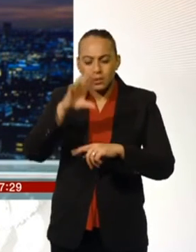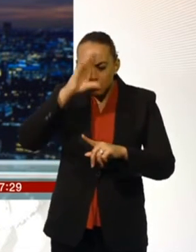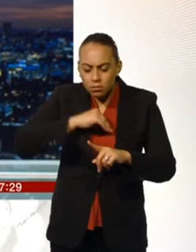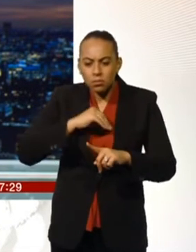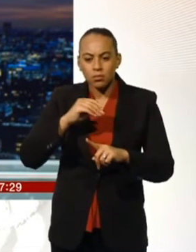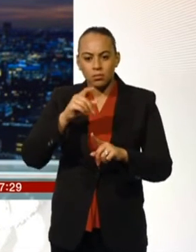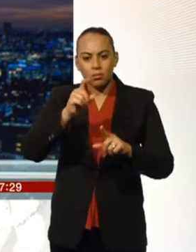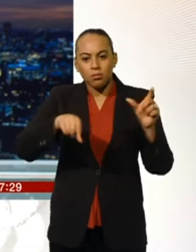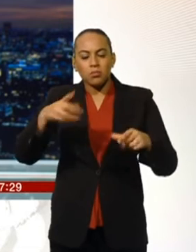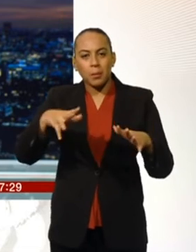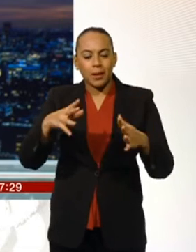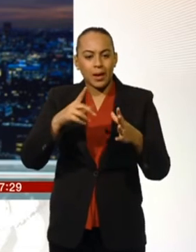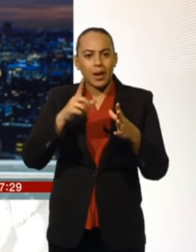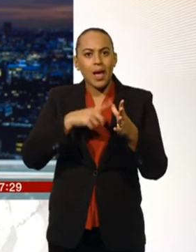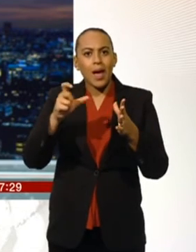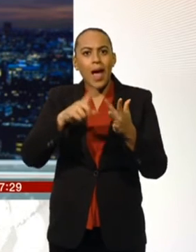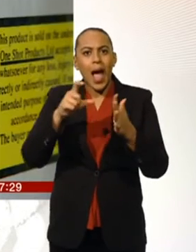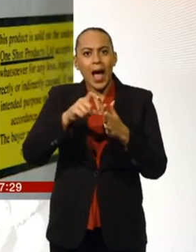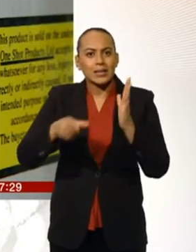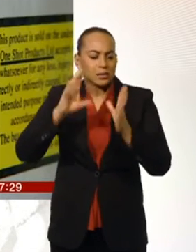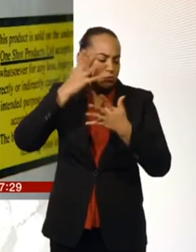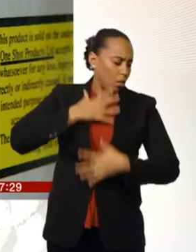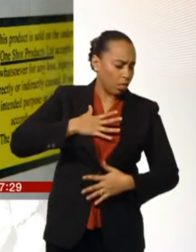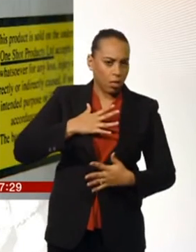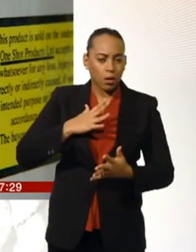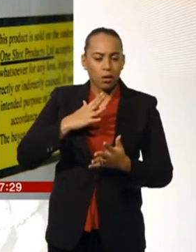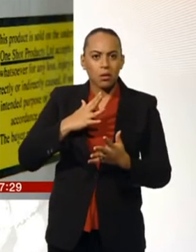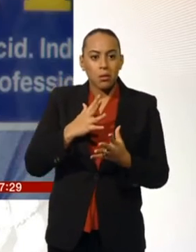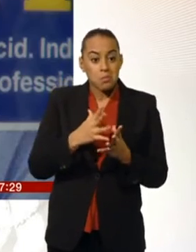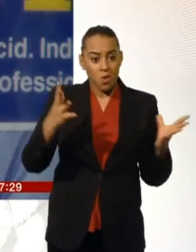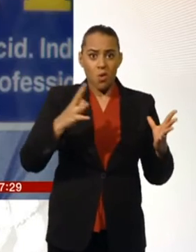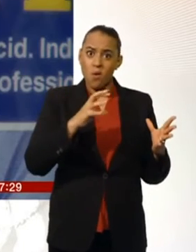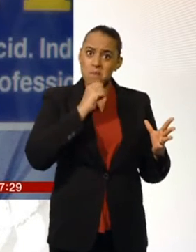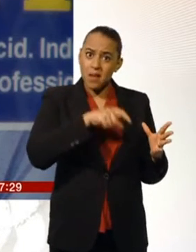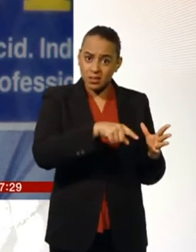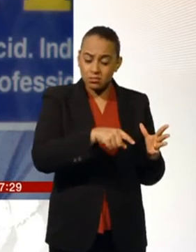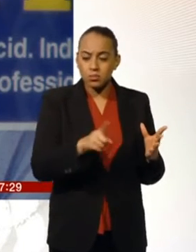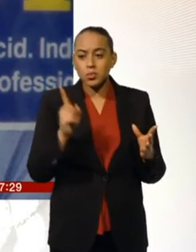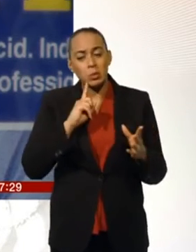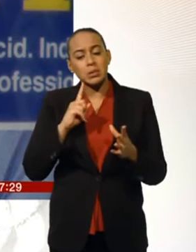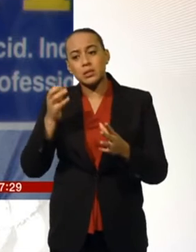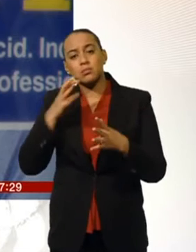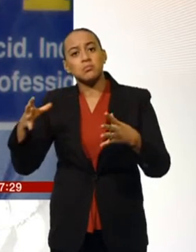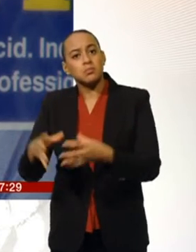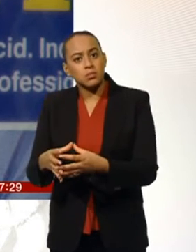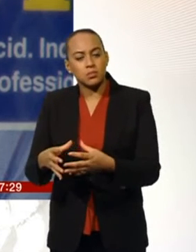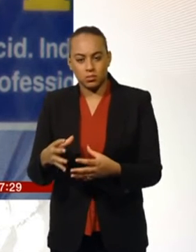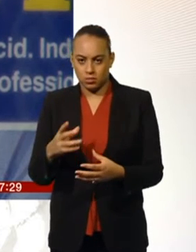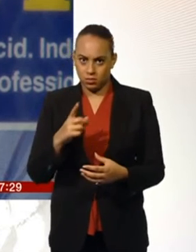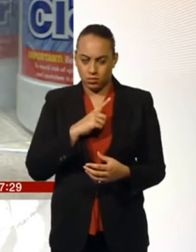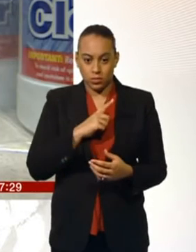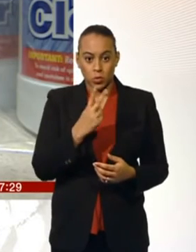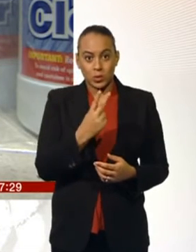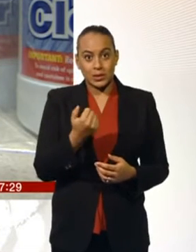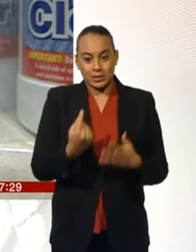2012, according to figures from the Met. Drain cleaner, sulfuric acid and bleach were among the substances used in the 26 attacks